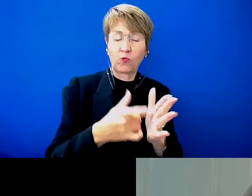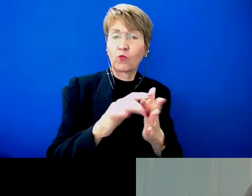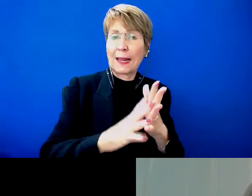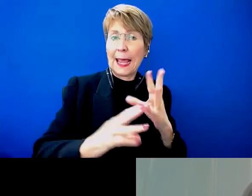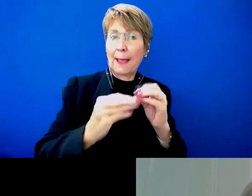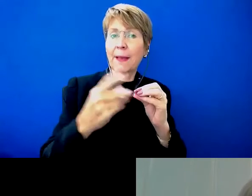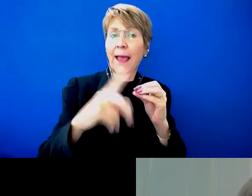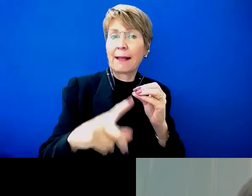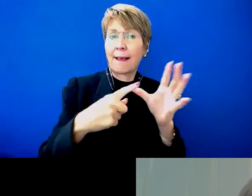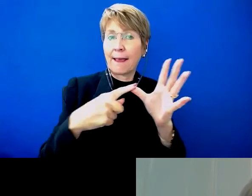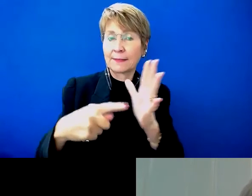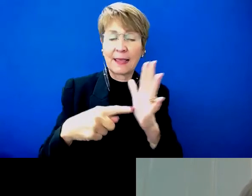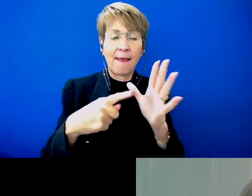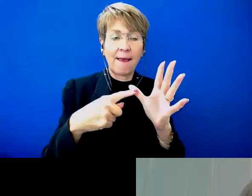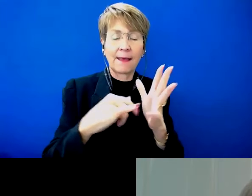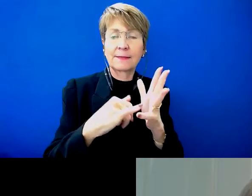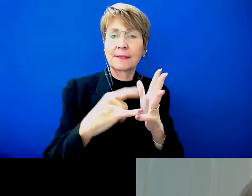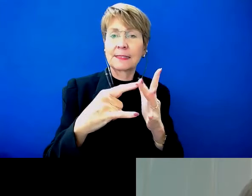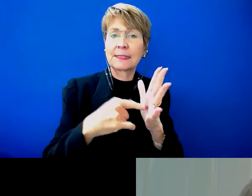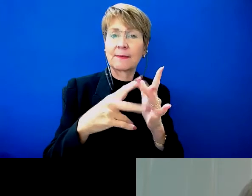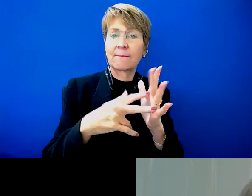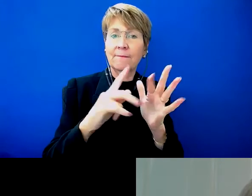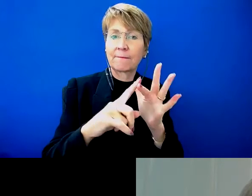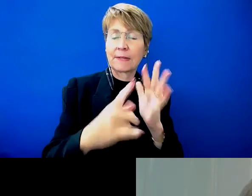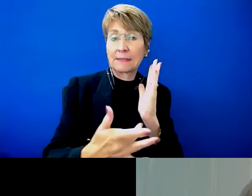Technology Association, also known as ARATA.